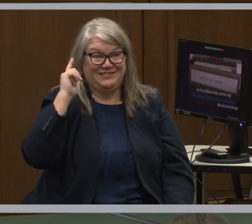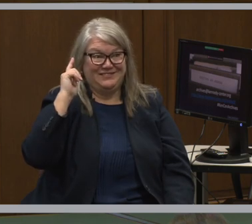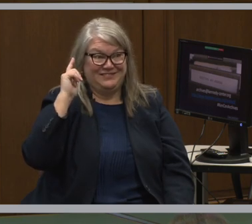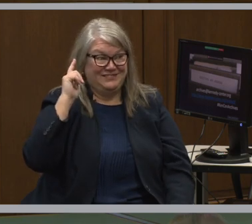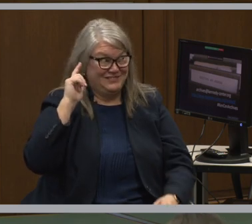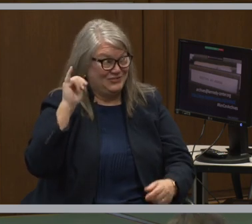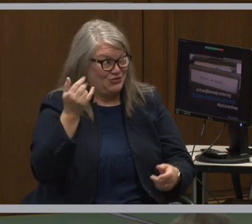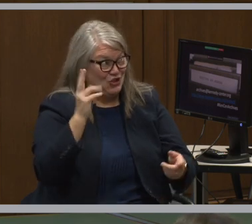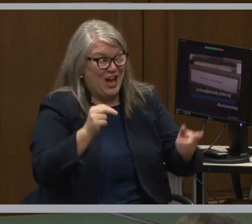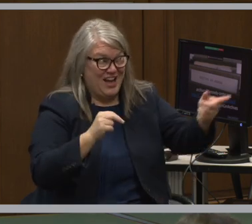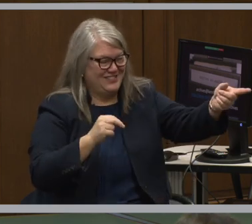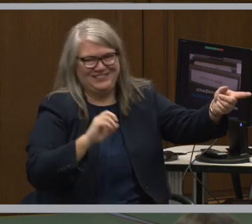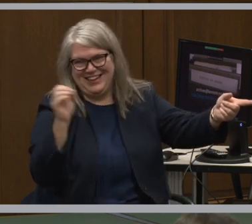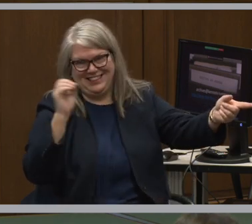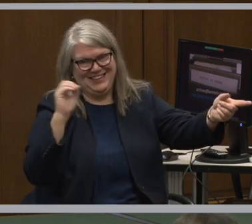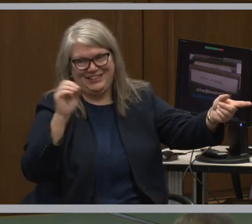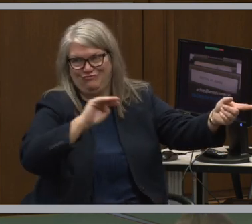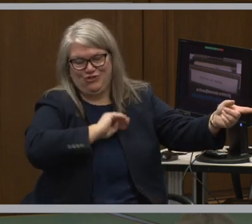John? No.